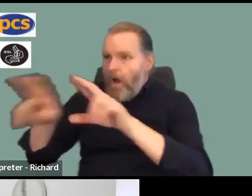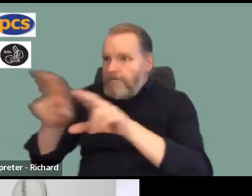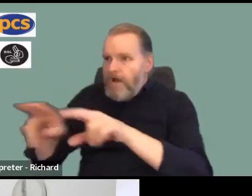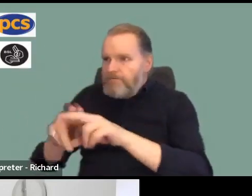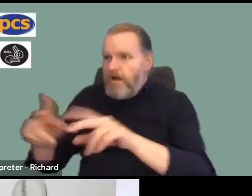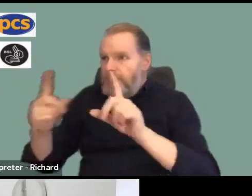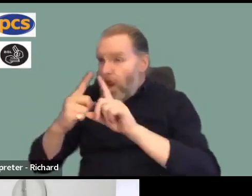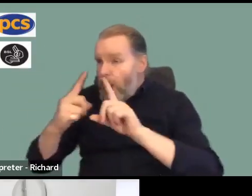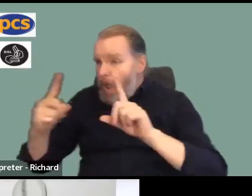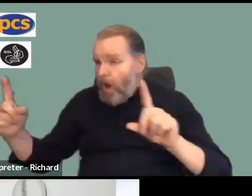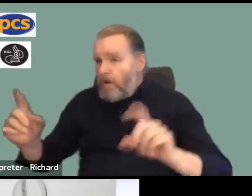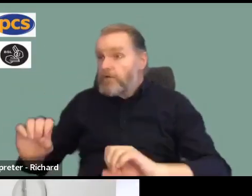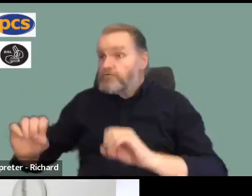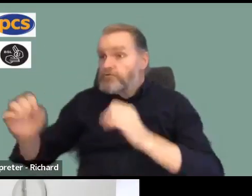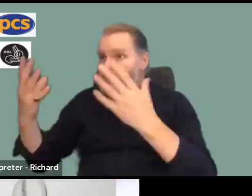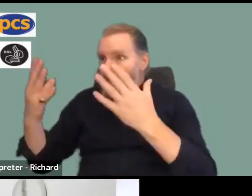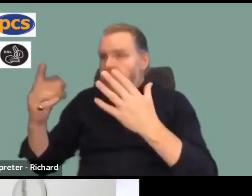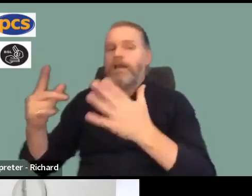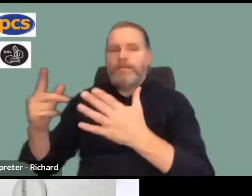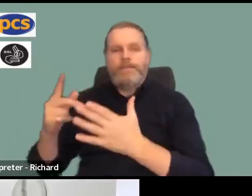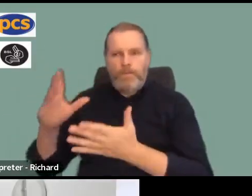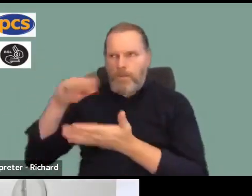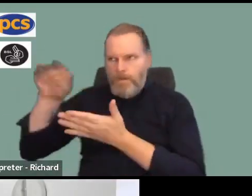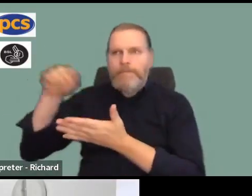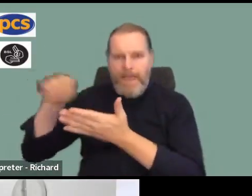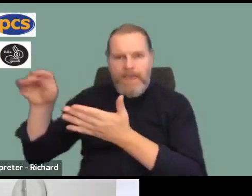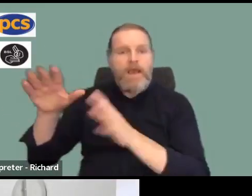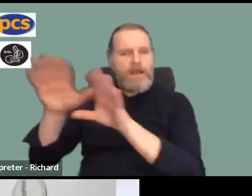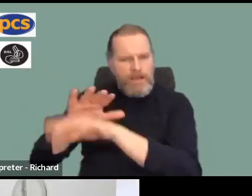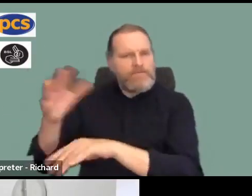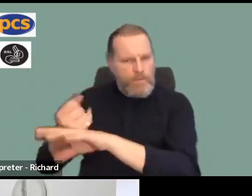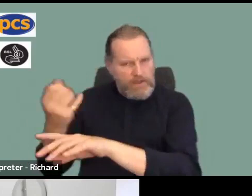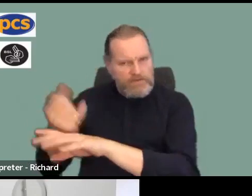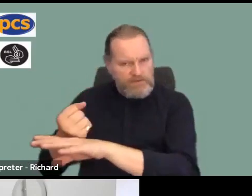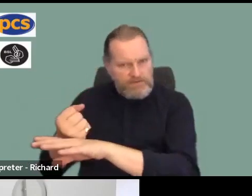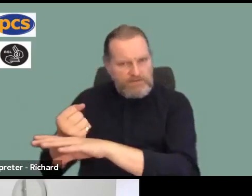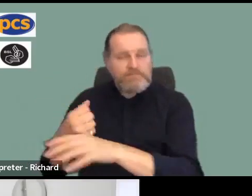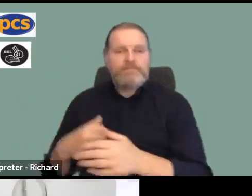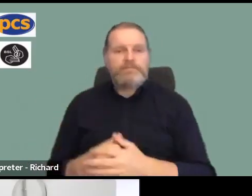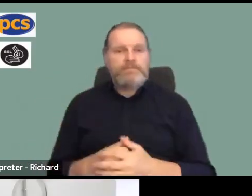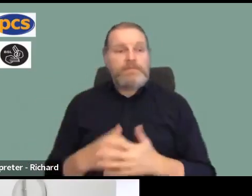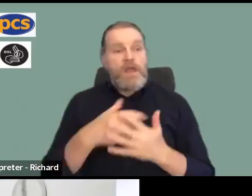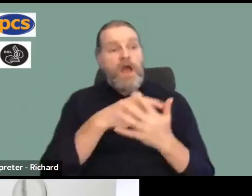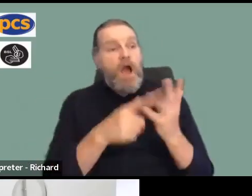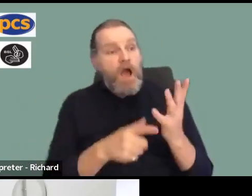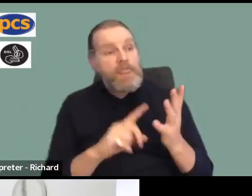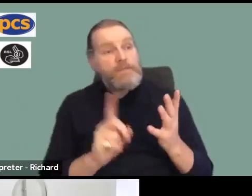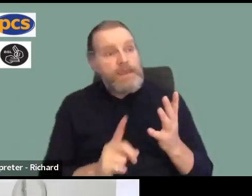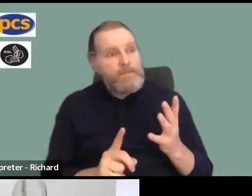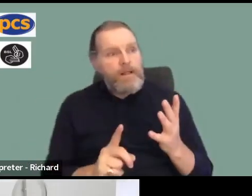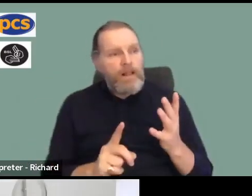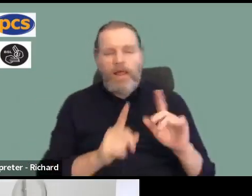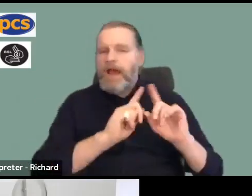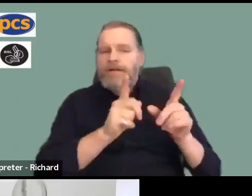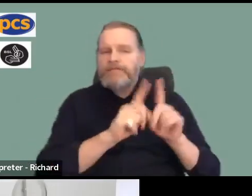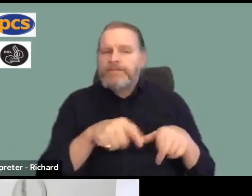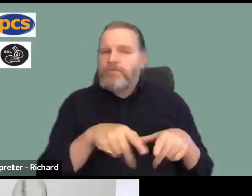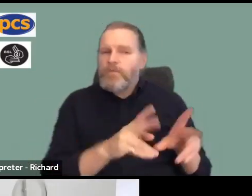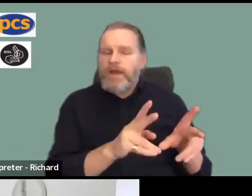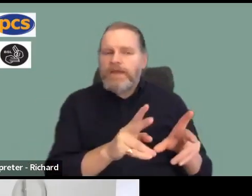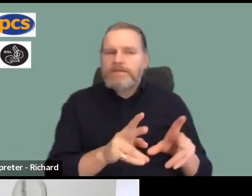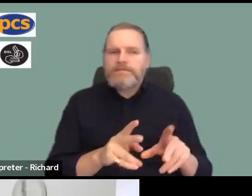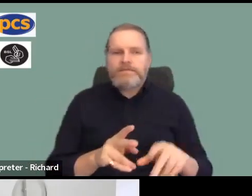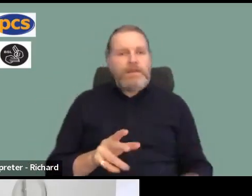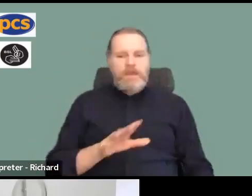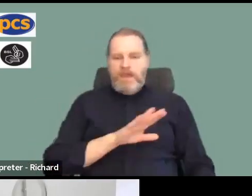because of the impact they have. And that we ask others to take various forms of action. So I hope, Fina, what you can see from this is we're not